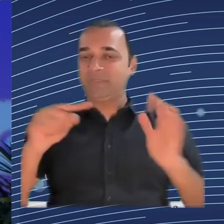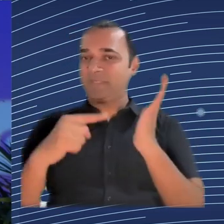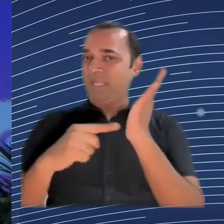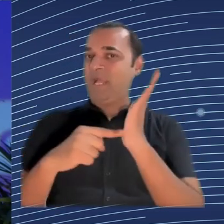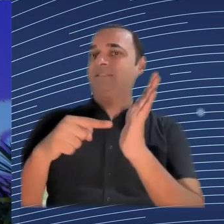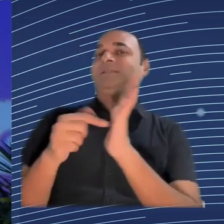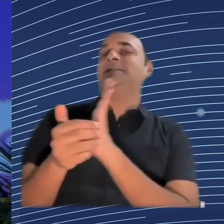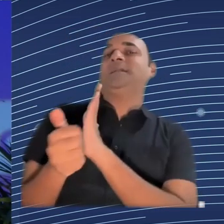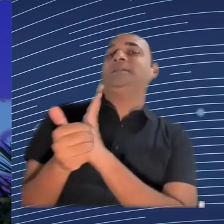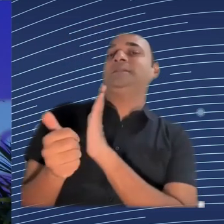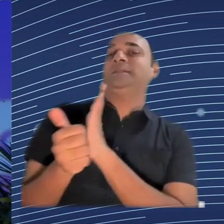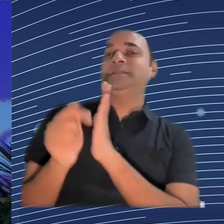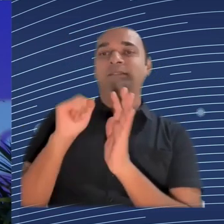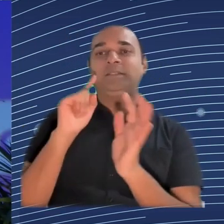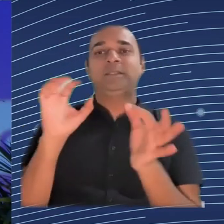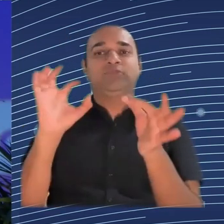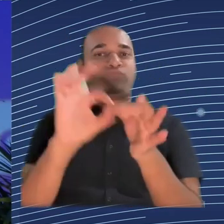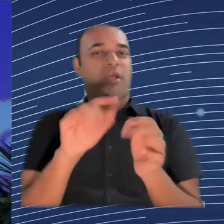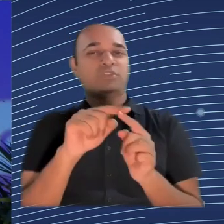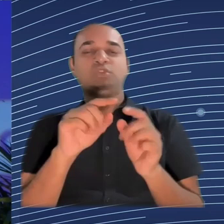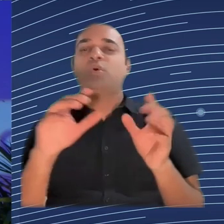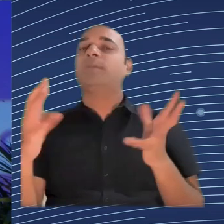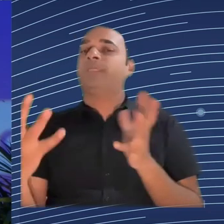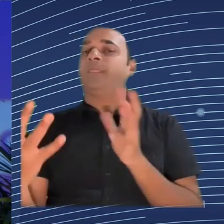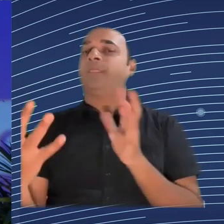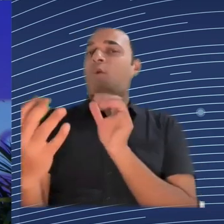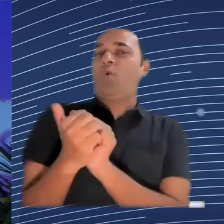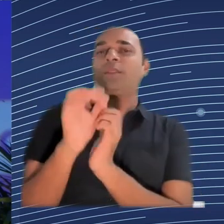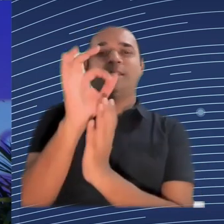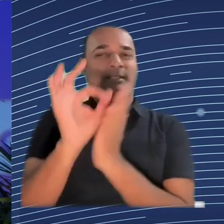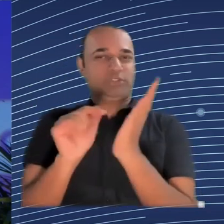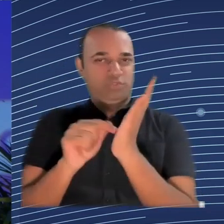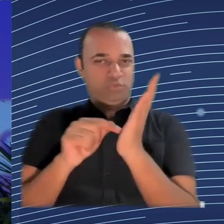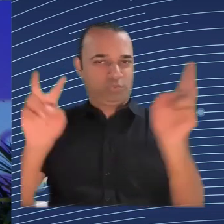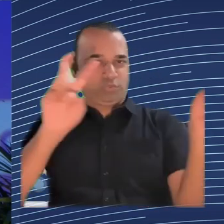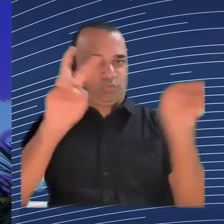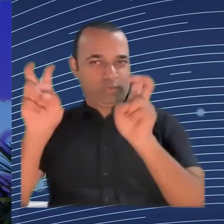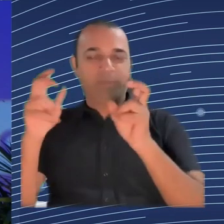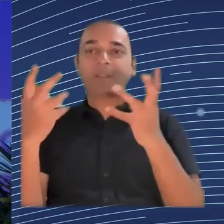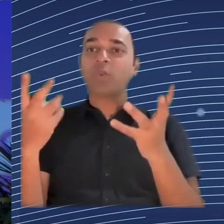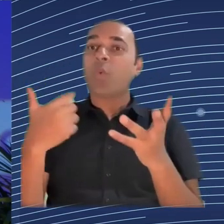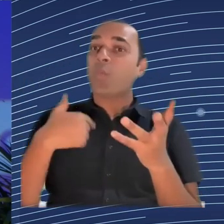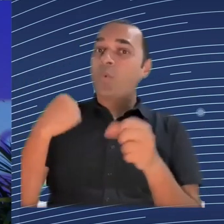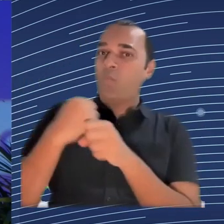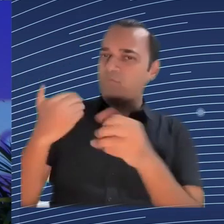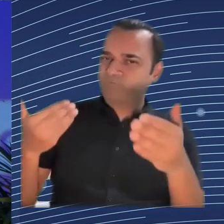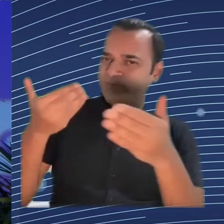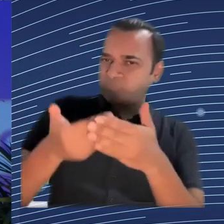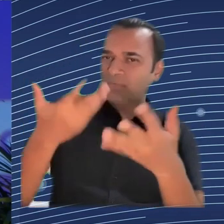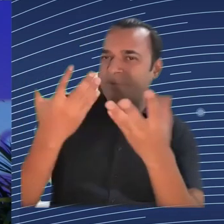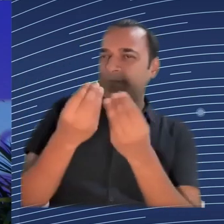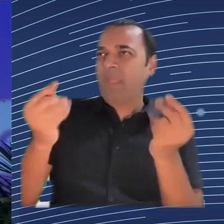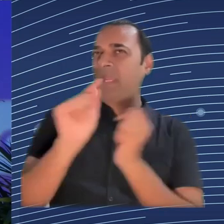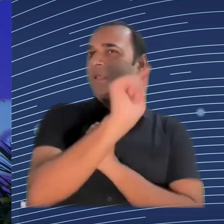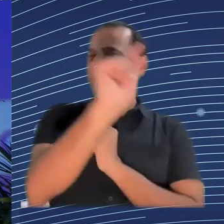is the value that these co-design processes can bring, why we should be embracing them more. And then also to find the appropriate way,